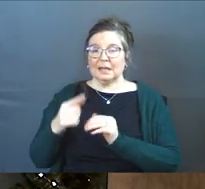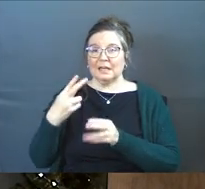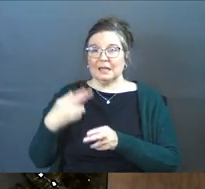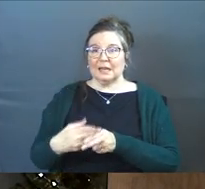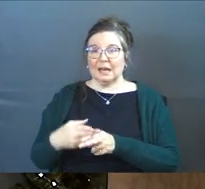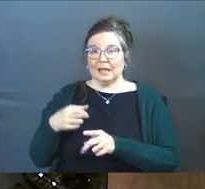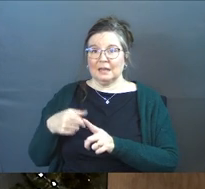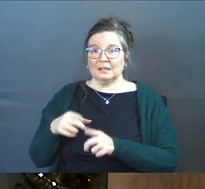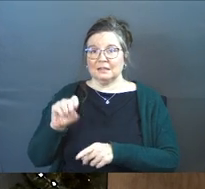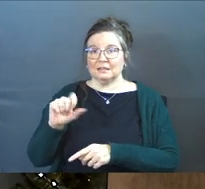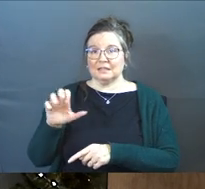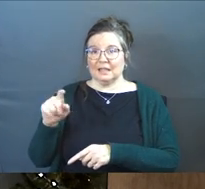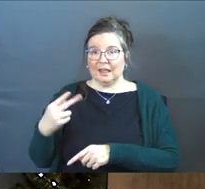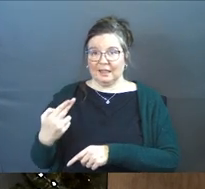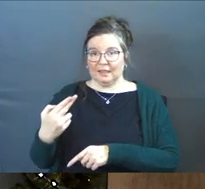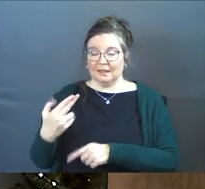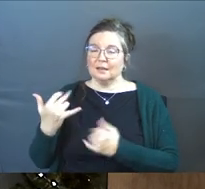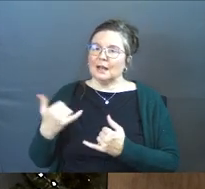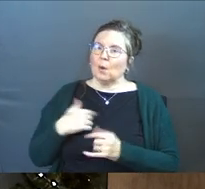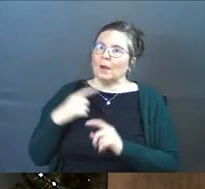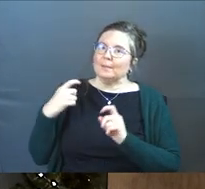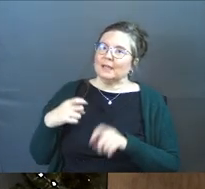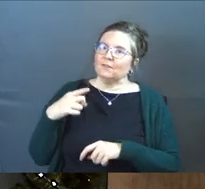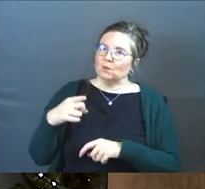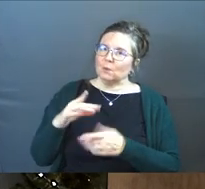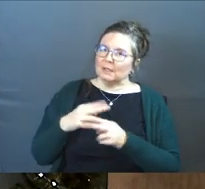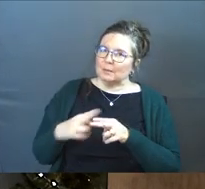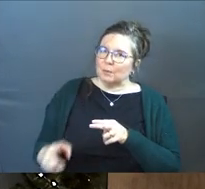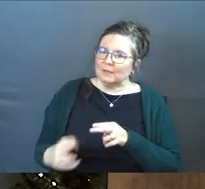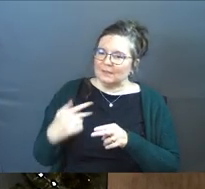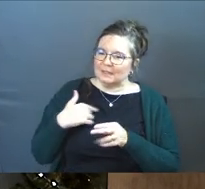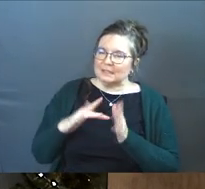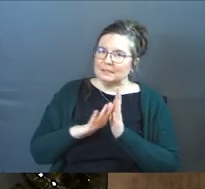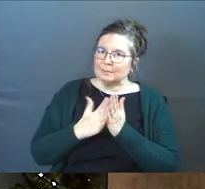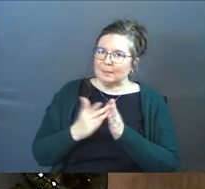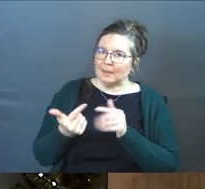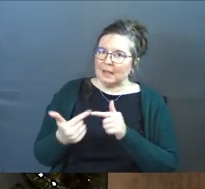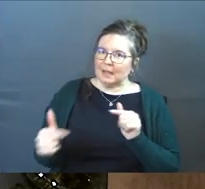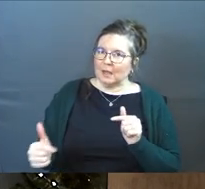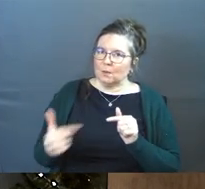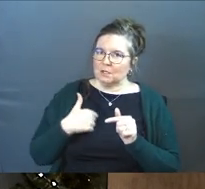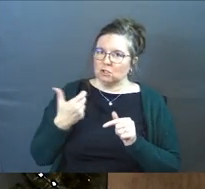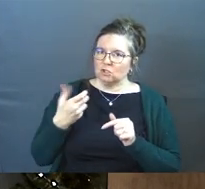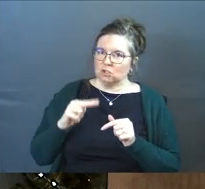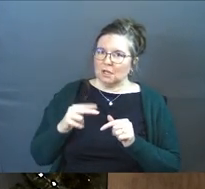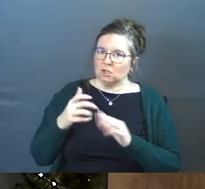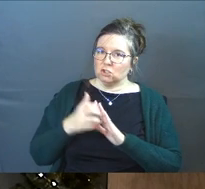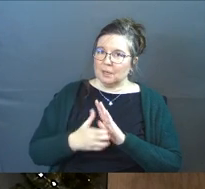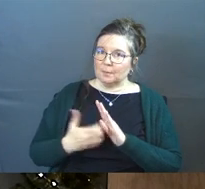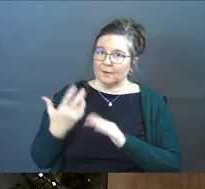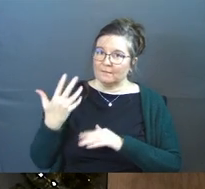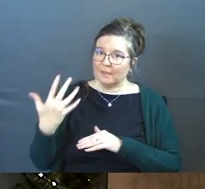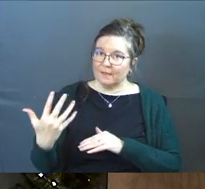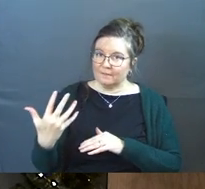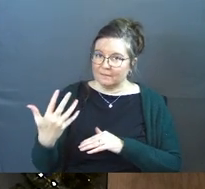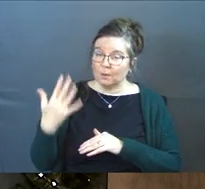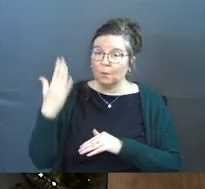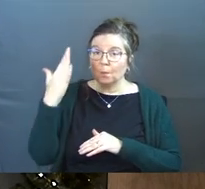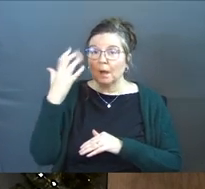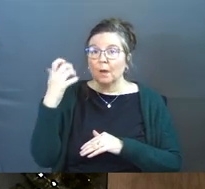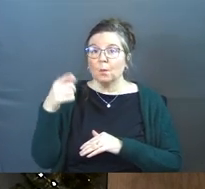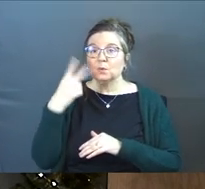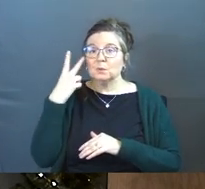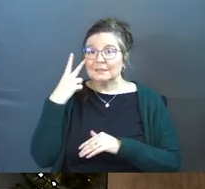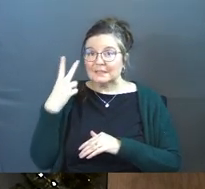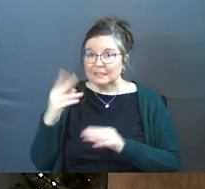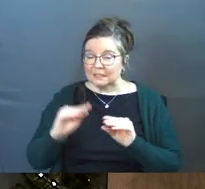he named him Seth. Now I'm just giving you this briefly, this biblical language here in Genesis 5. Because I